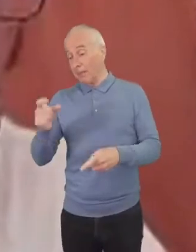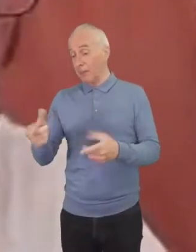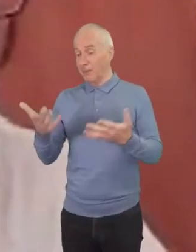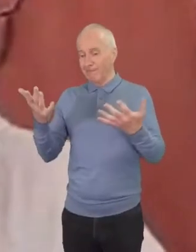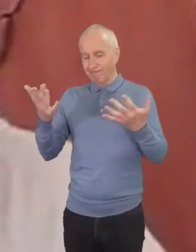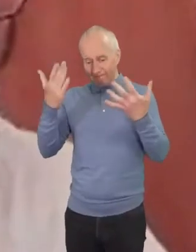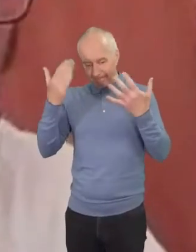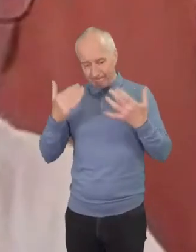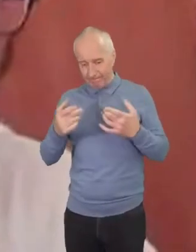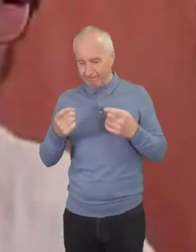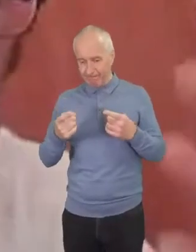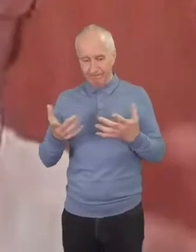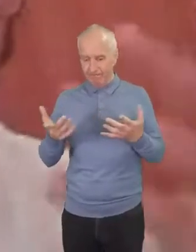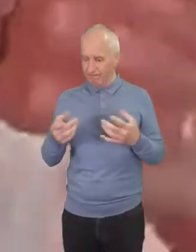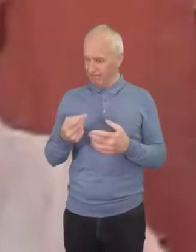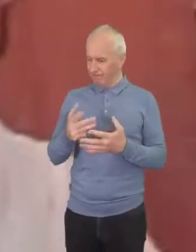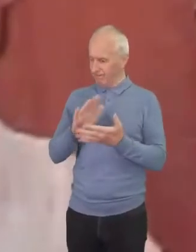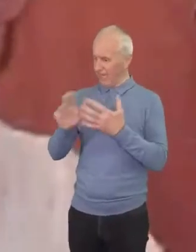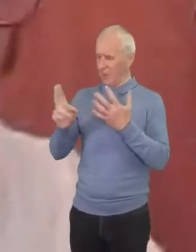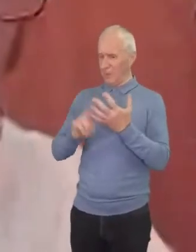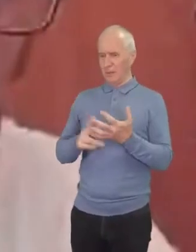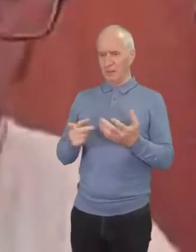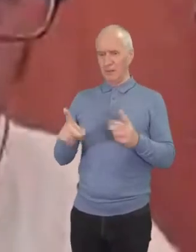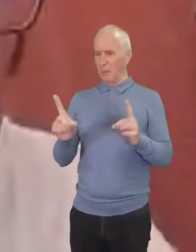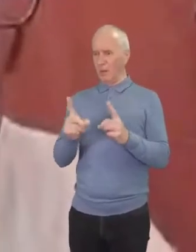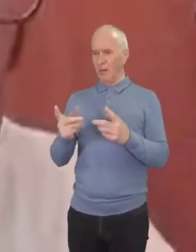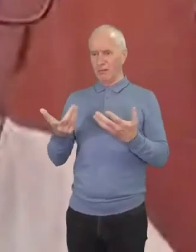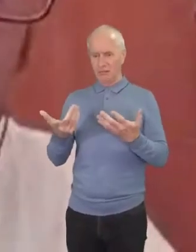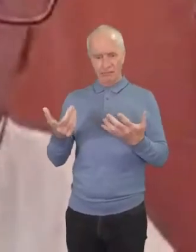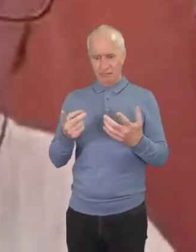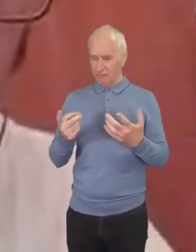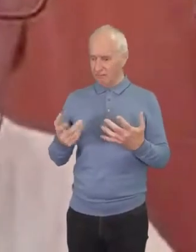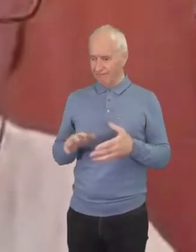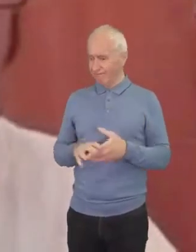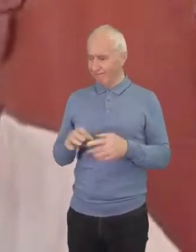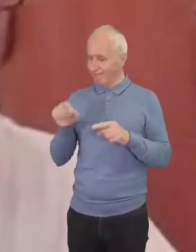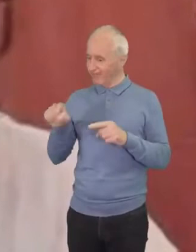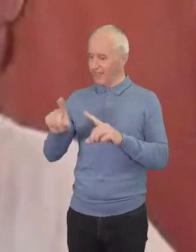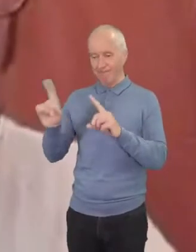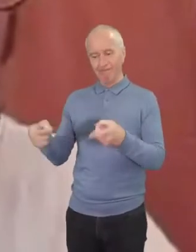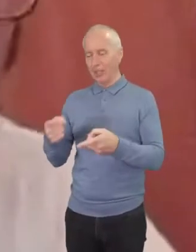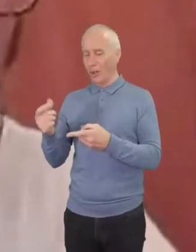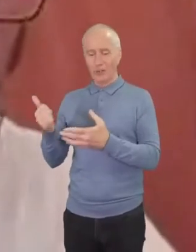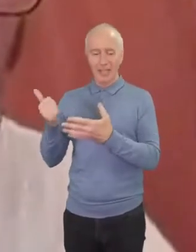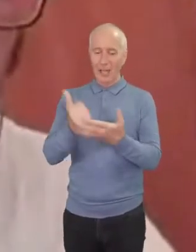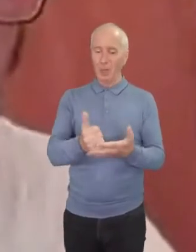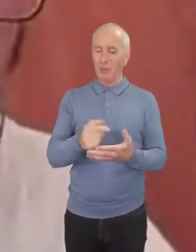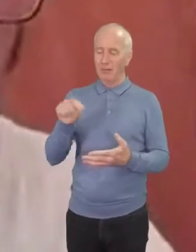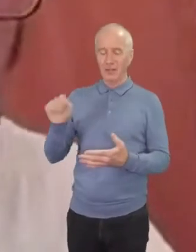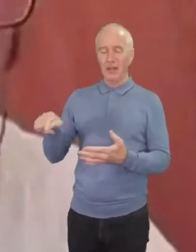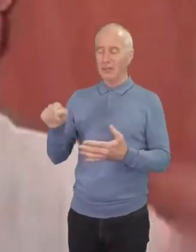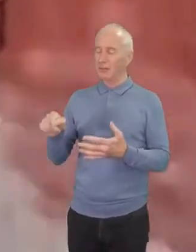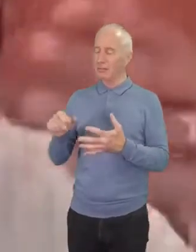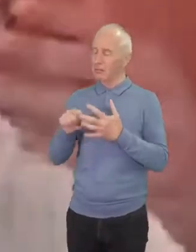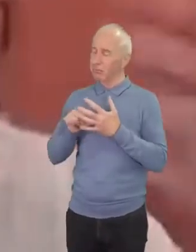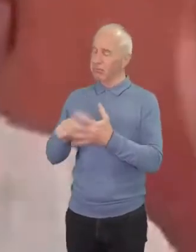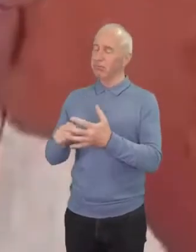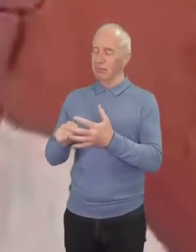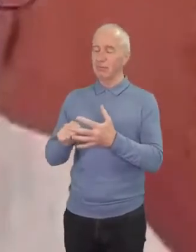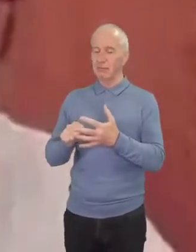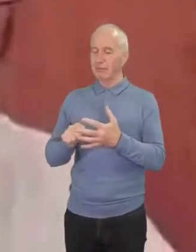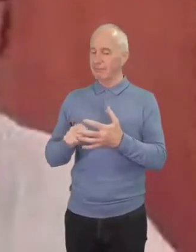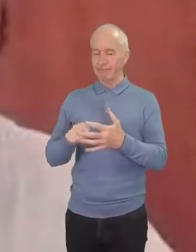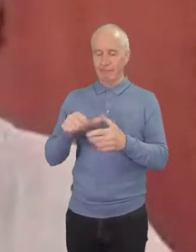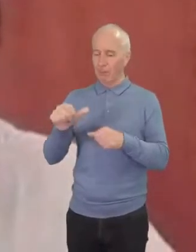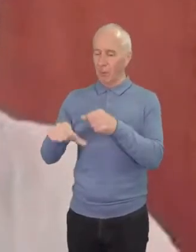with heroin that are trying to do hospitality to folks who are addicted to heroin that's a really really hard task so i think we need the